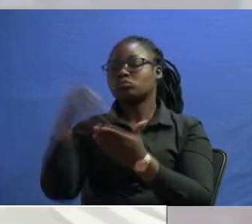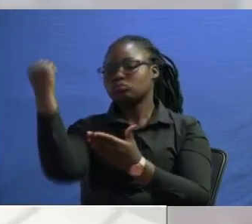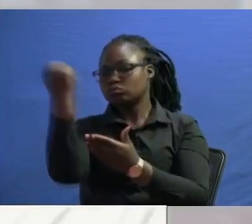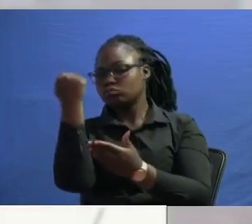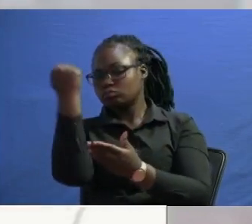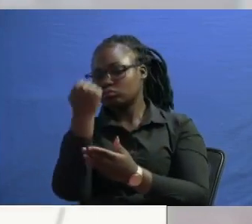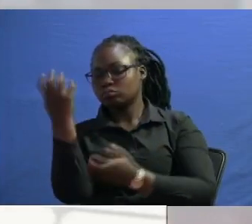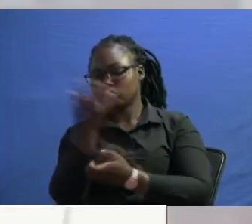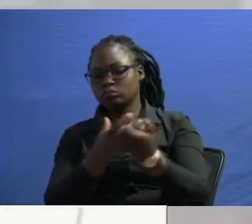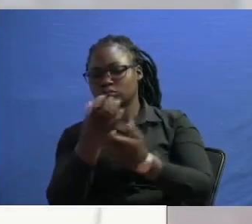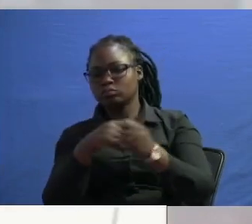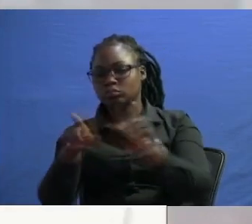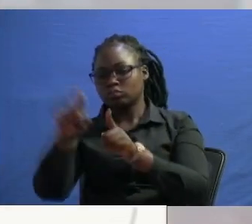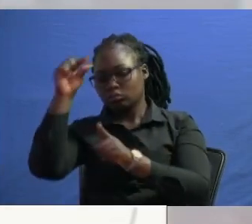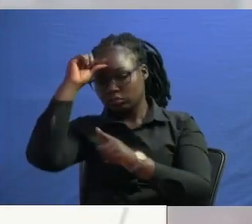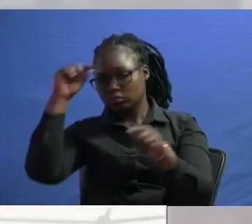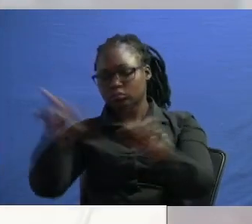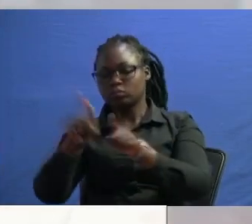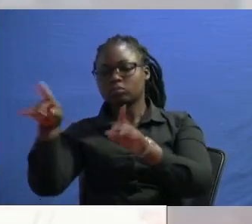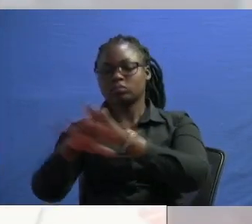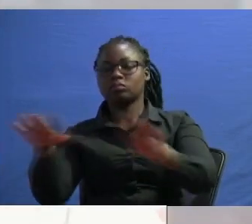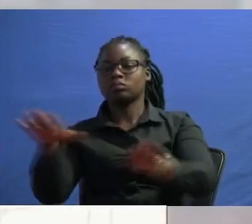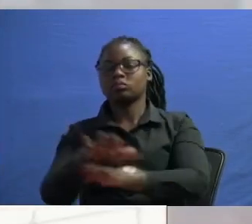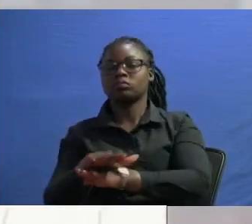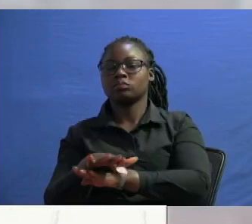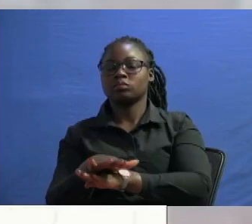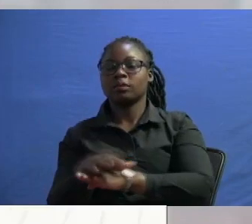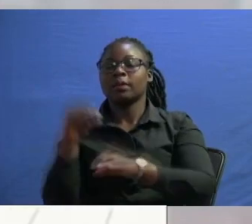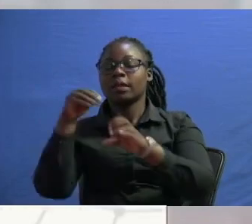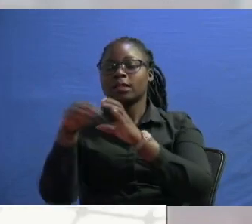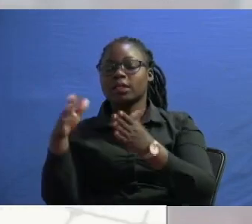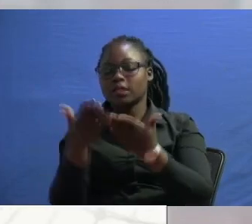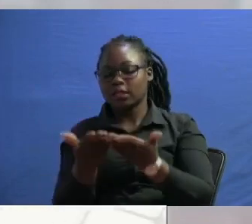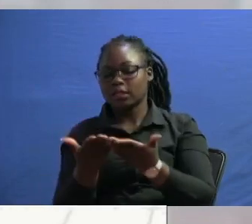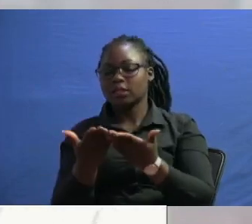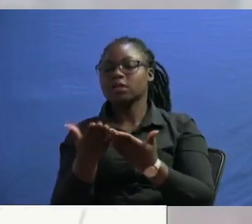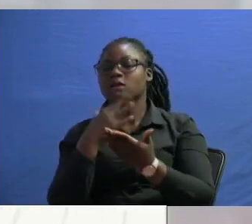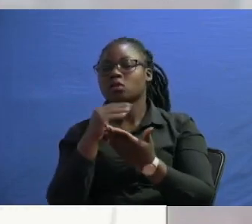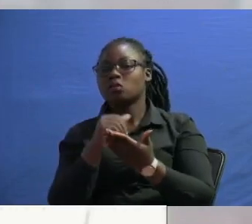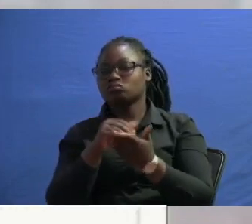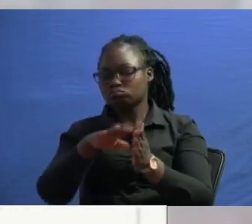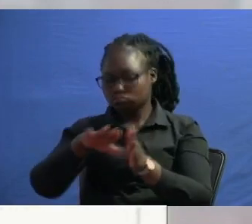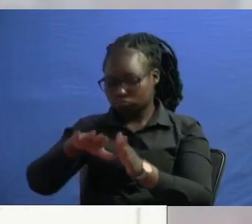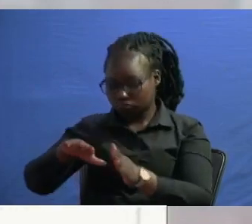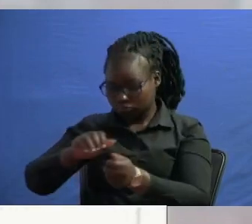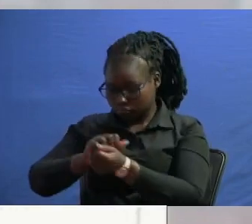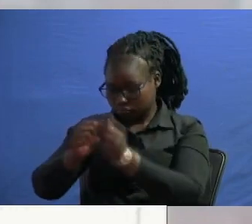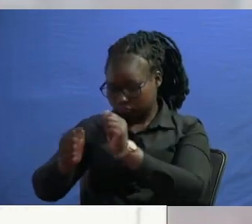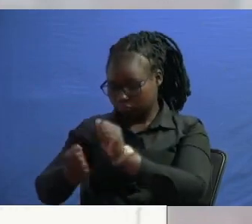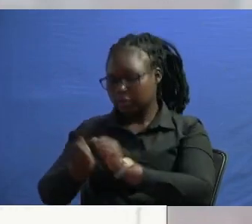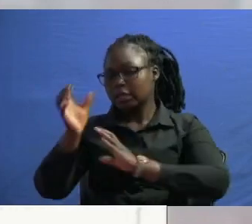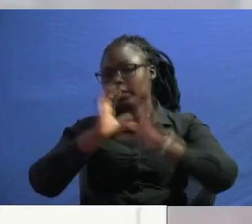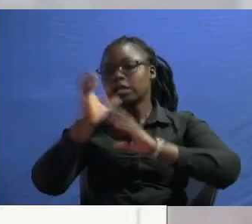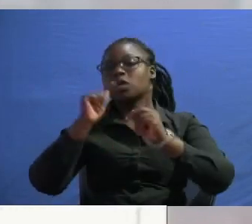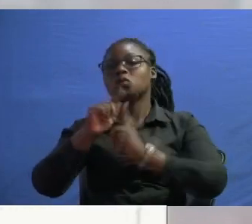of course governance and everything in between and of course in this line i want us to switch discussion now to you know